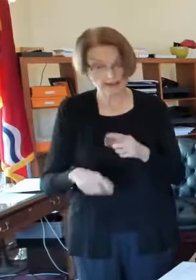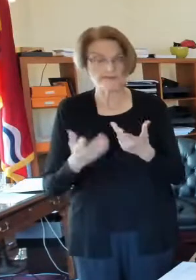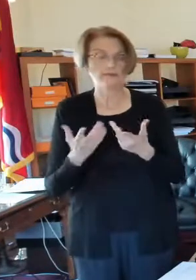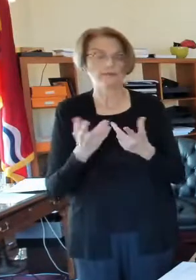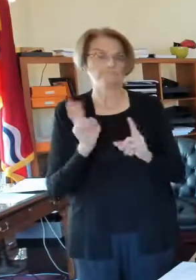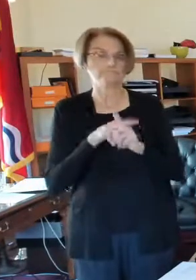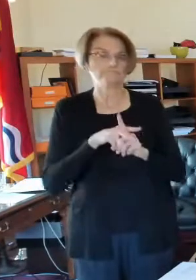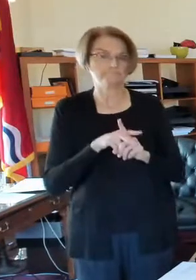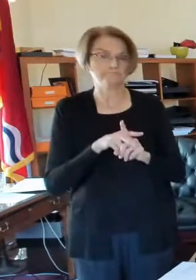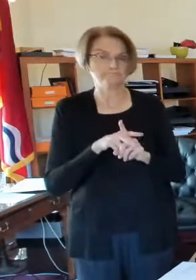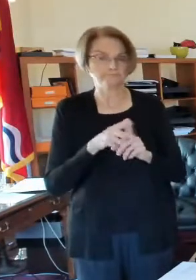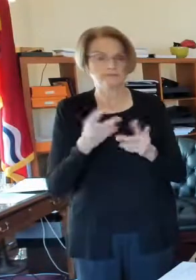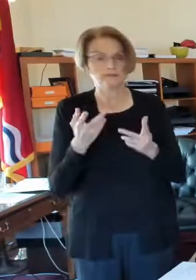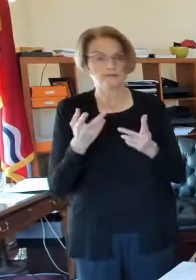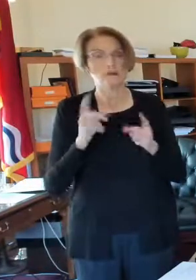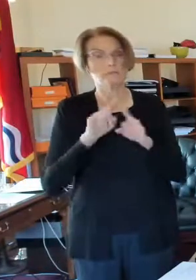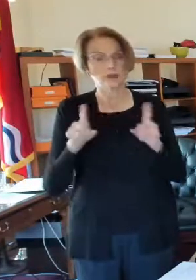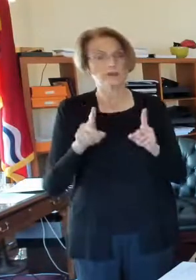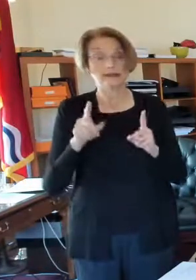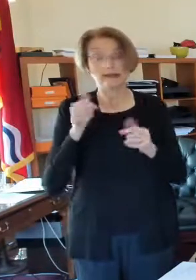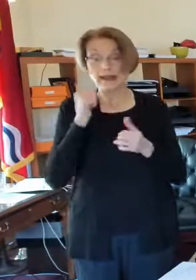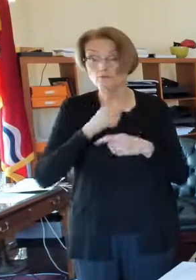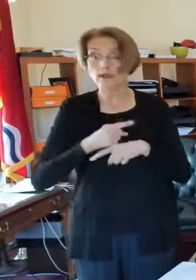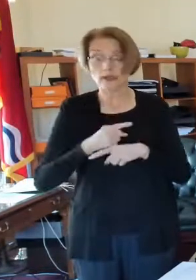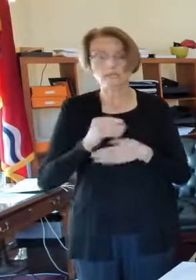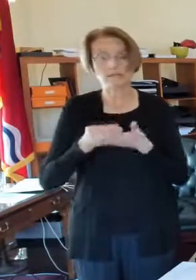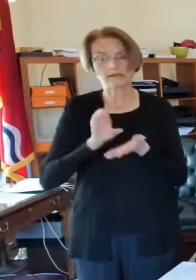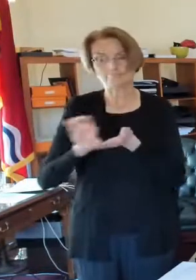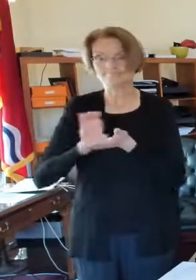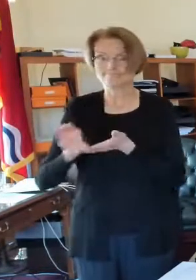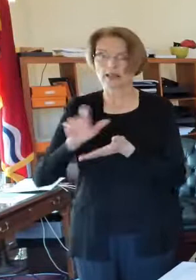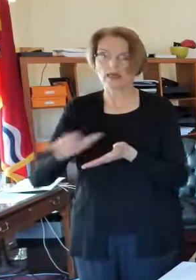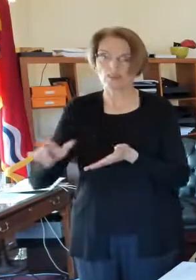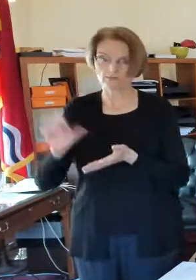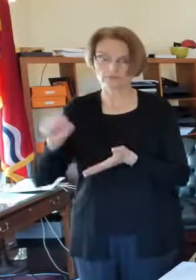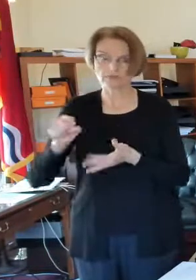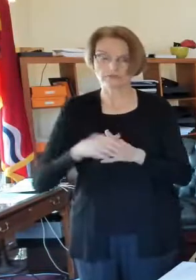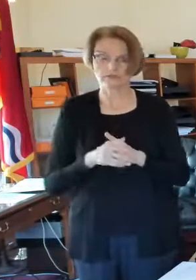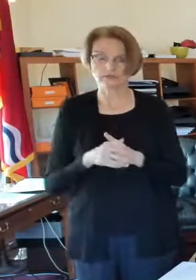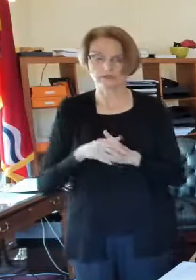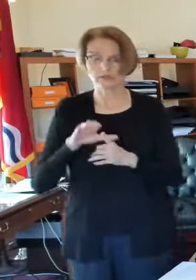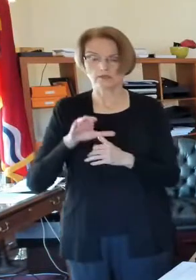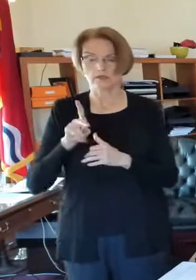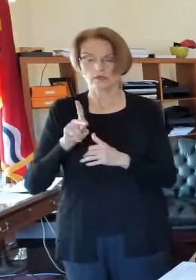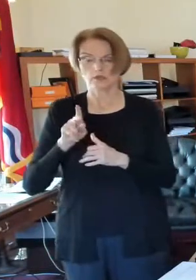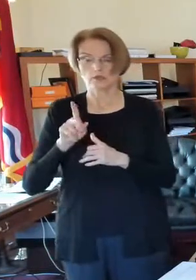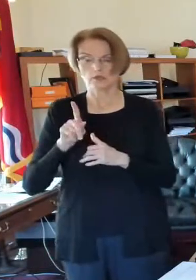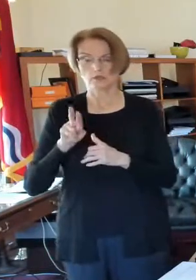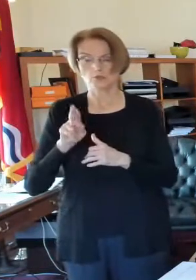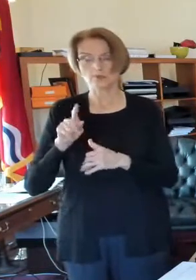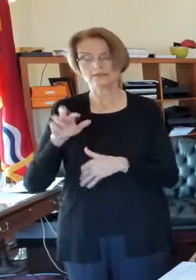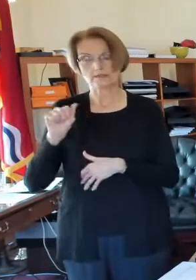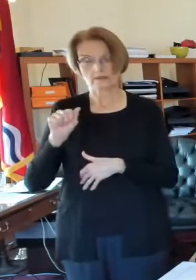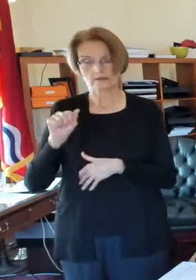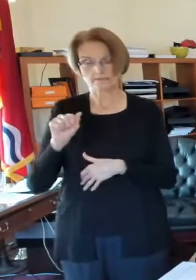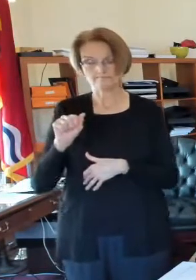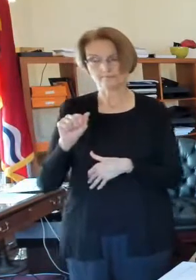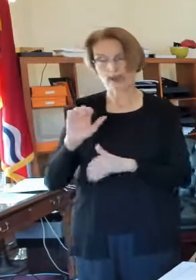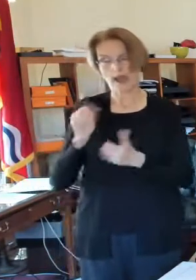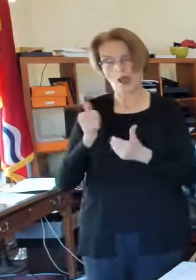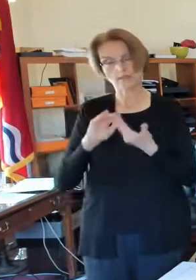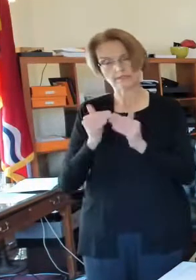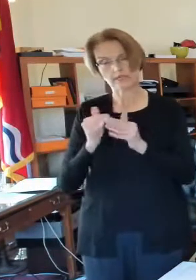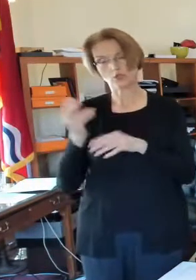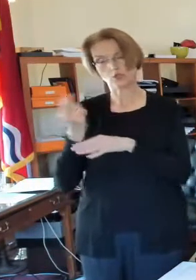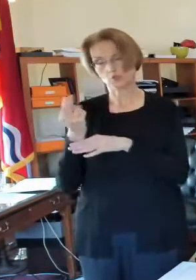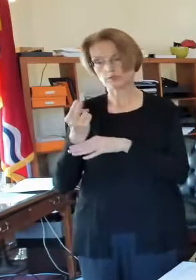landlords are being paid every day. Christina's question, last one of the day, how is the city using its CARES Act allocation to get